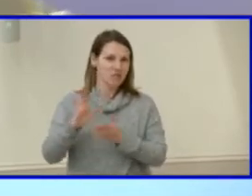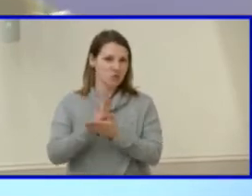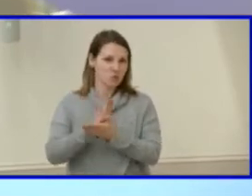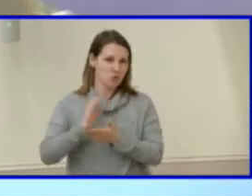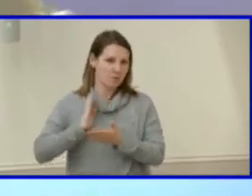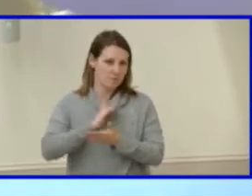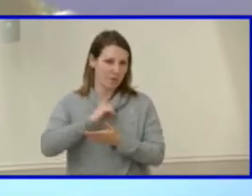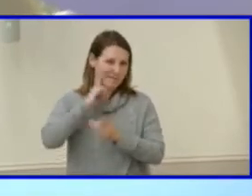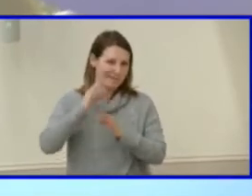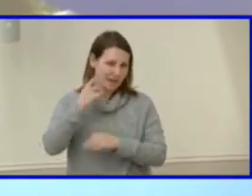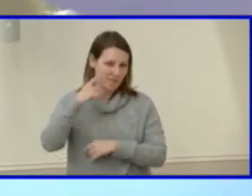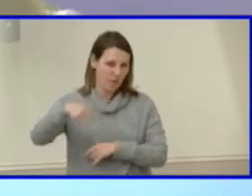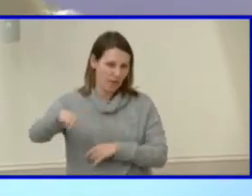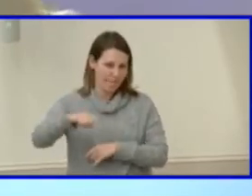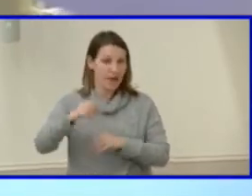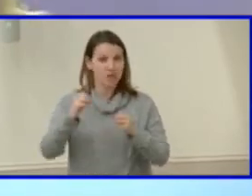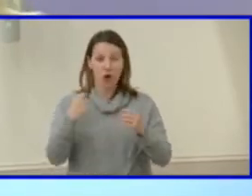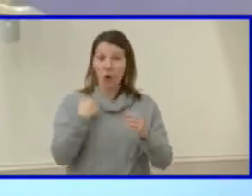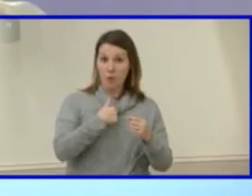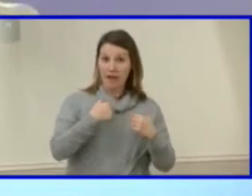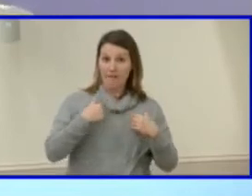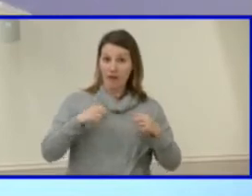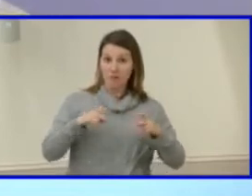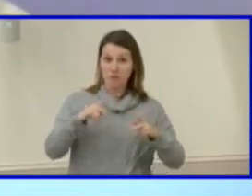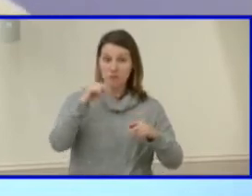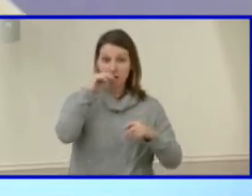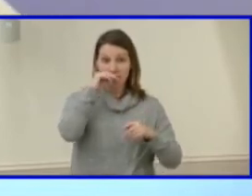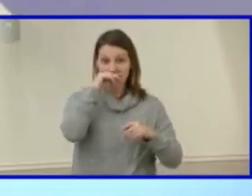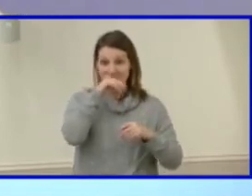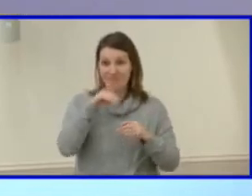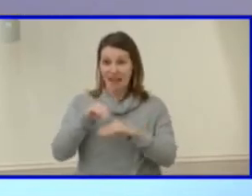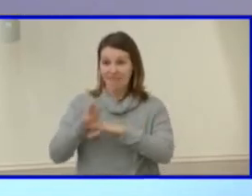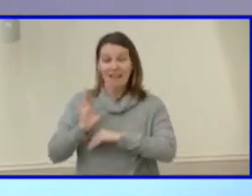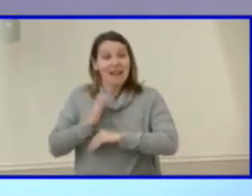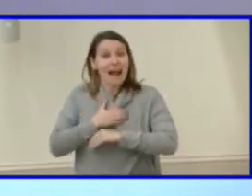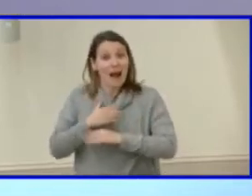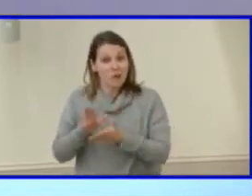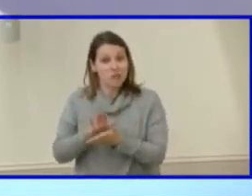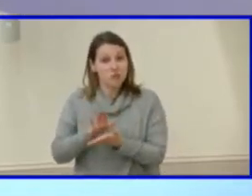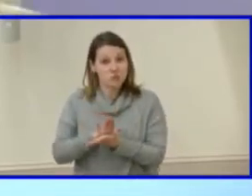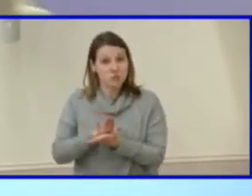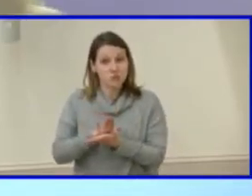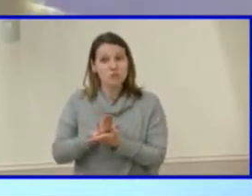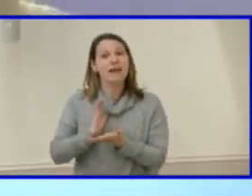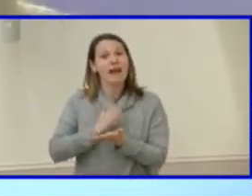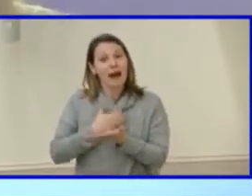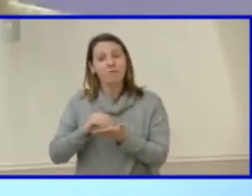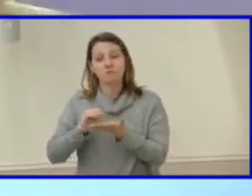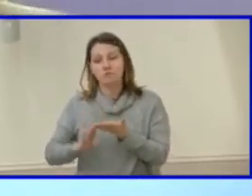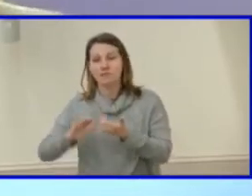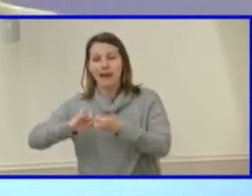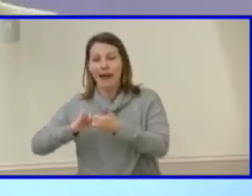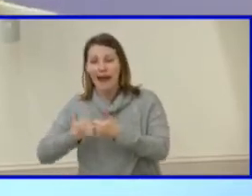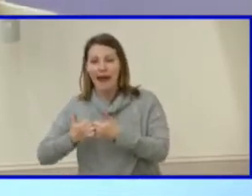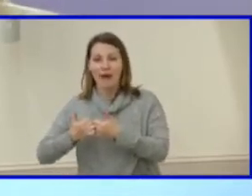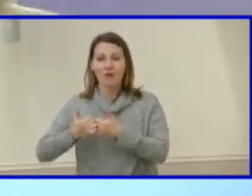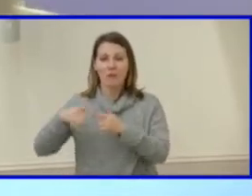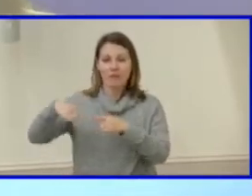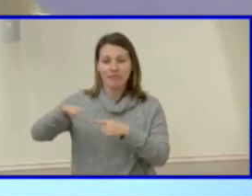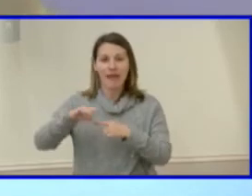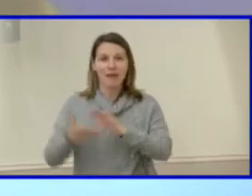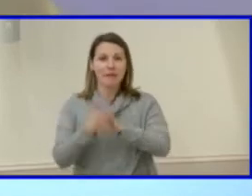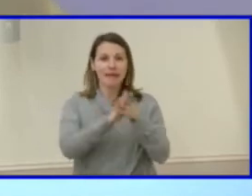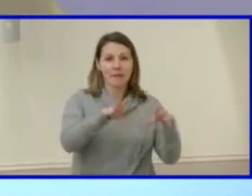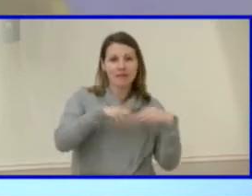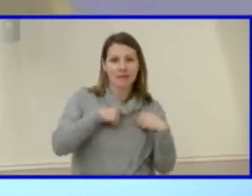the opportunity to to affect our students and how our students are accepted to Maggie Walker. Other